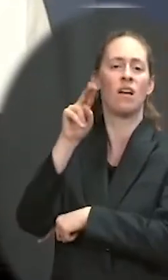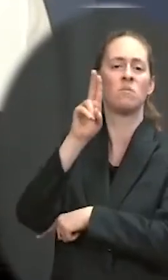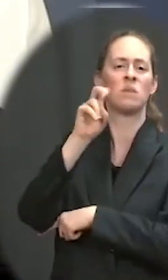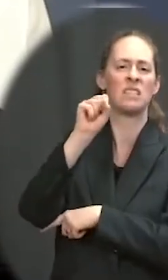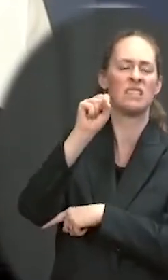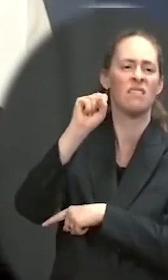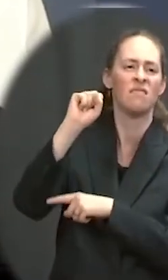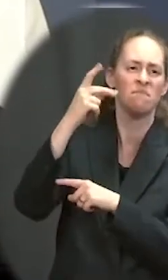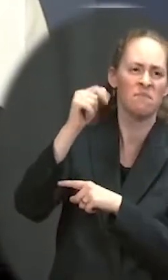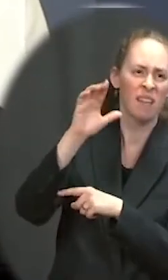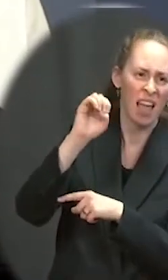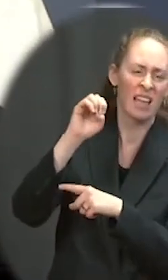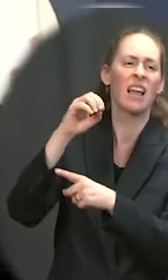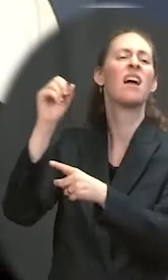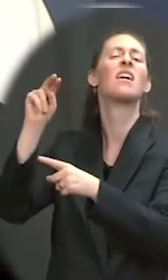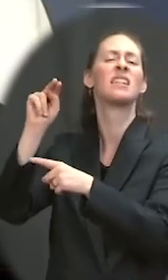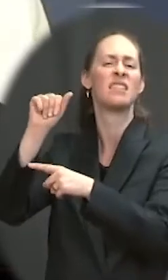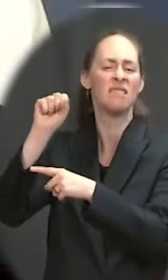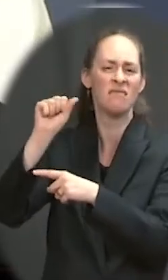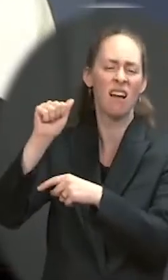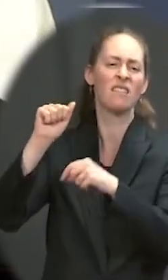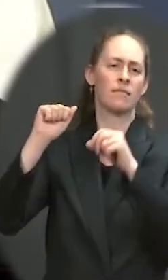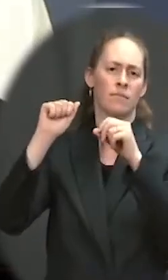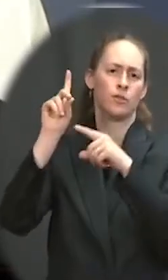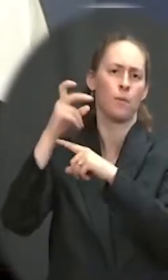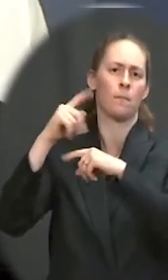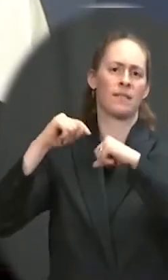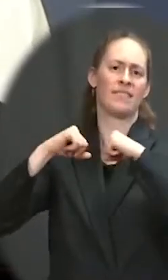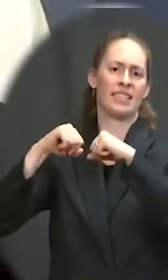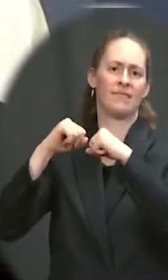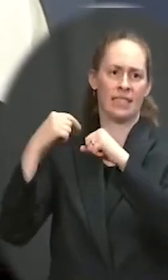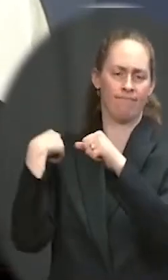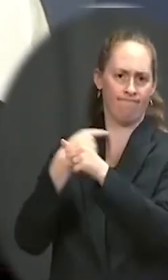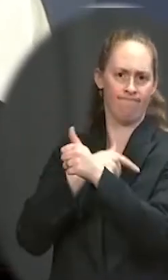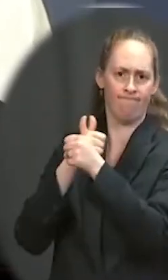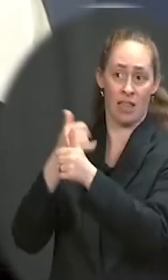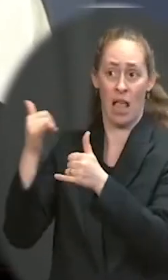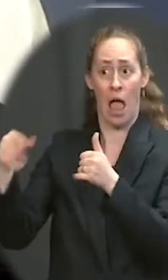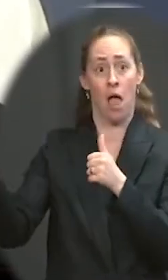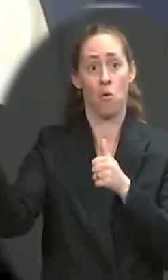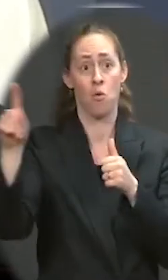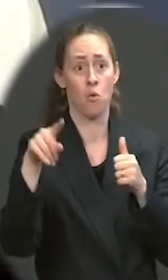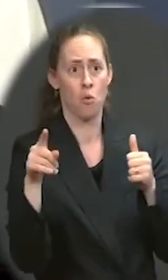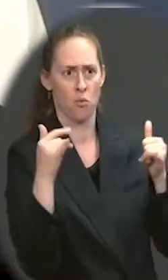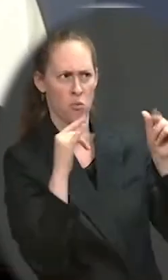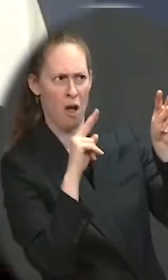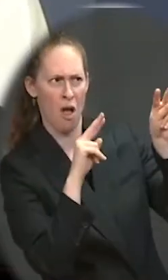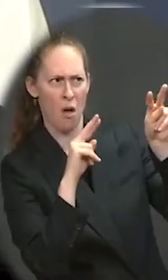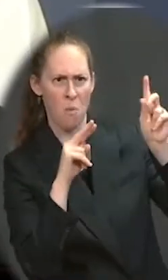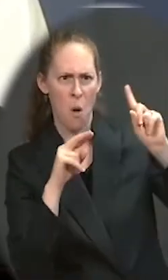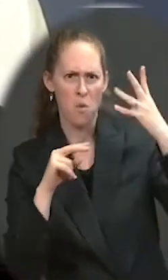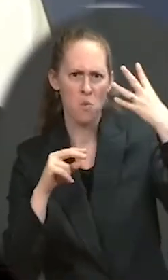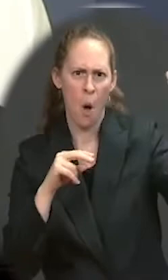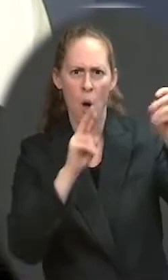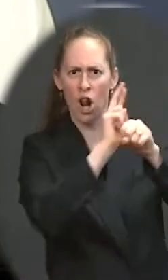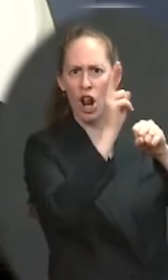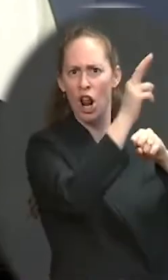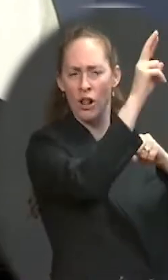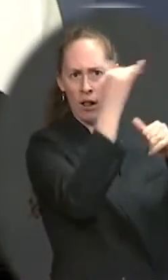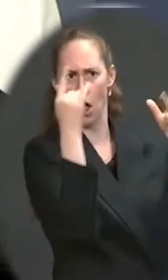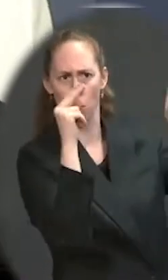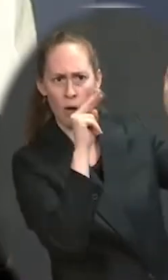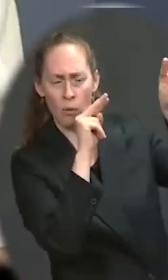this point. We are certainly tracking its location through U.S. Space Command. And hopefully that's not the outcome that we are working through.